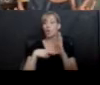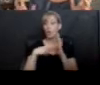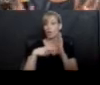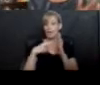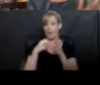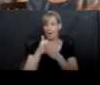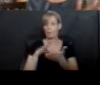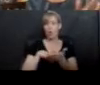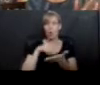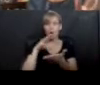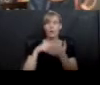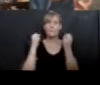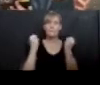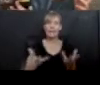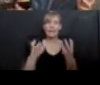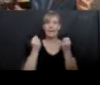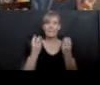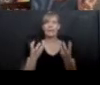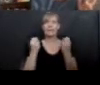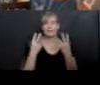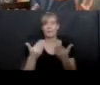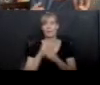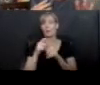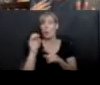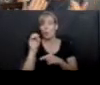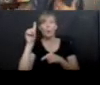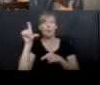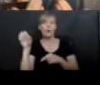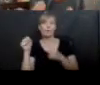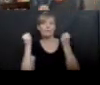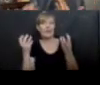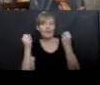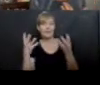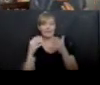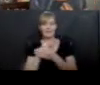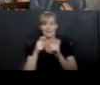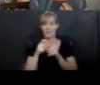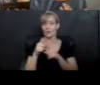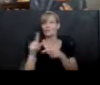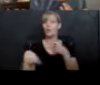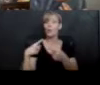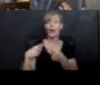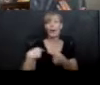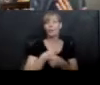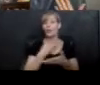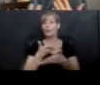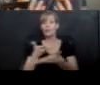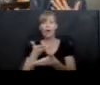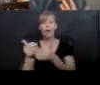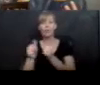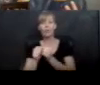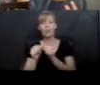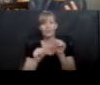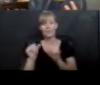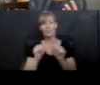oodles of them, oodles. That's a juicy word, right? So when we are talking to each other, just in everyday language, we tend to